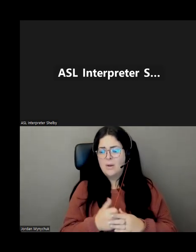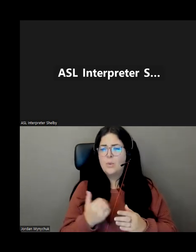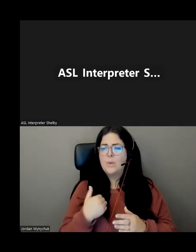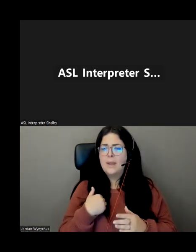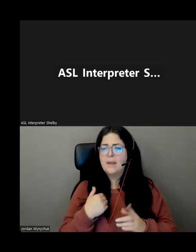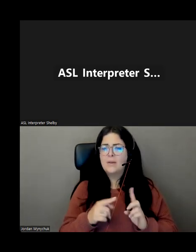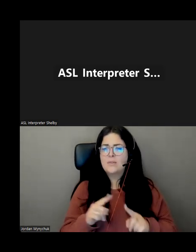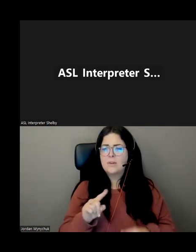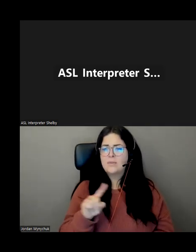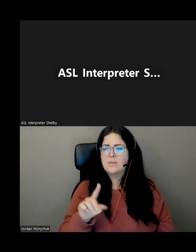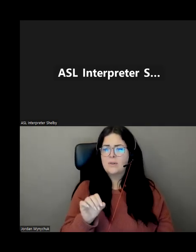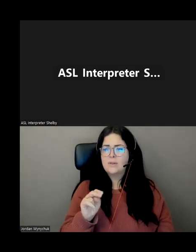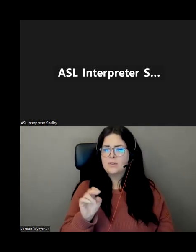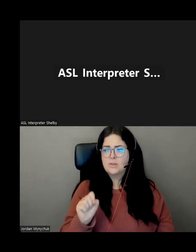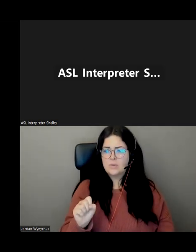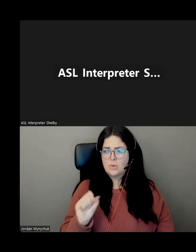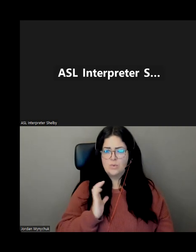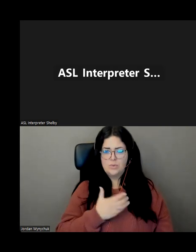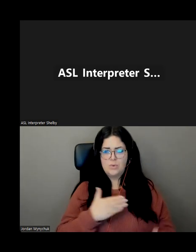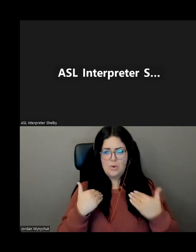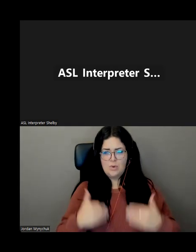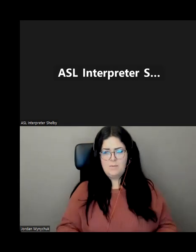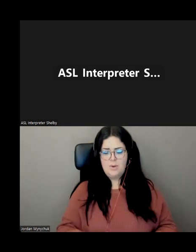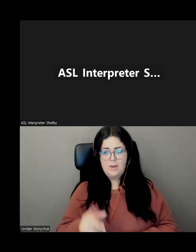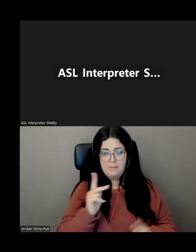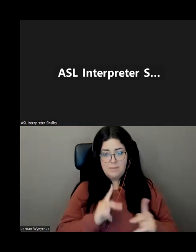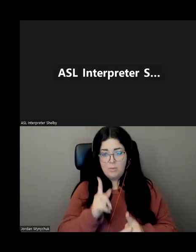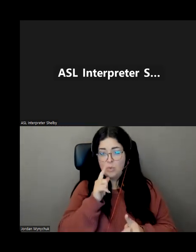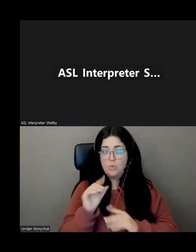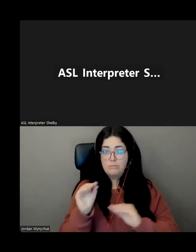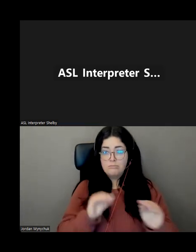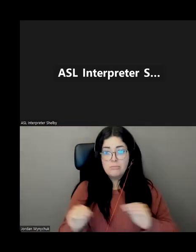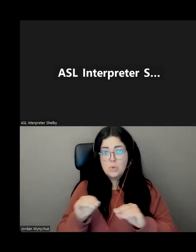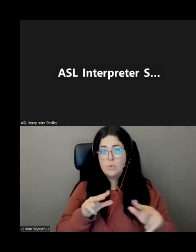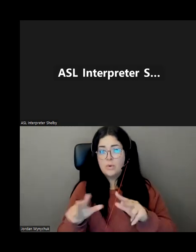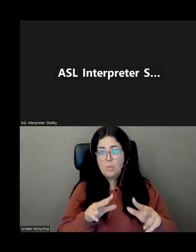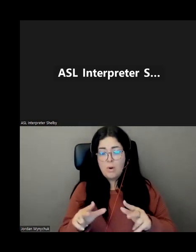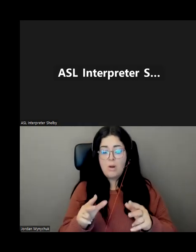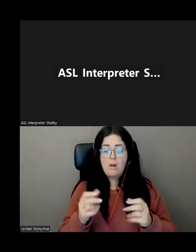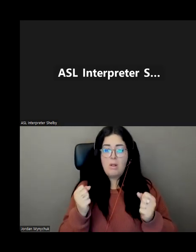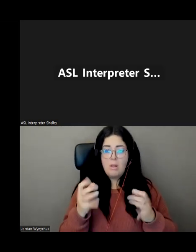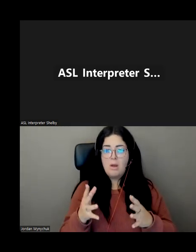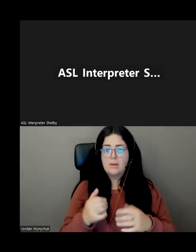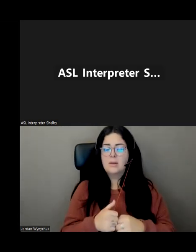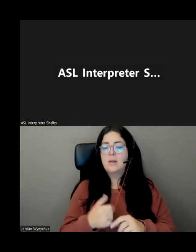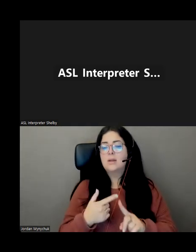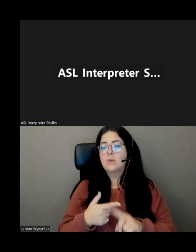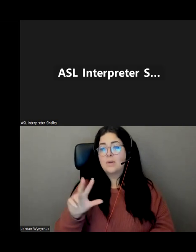for movement and people who are hypermobile like myself we move from the third zone